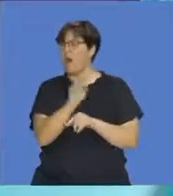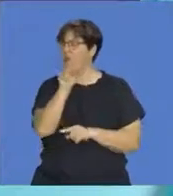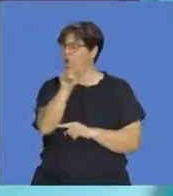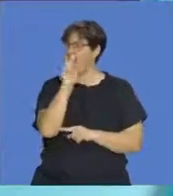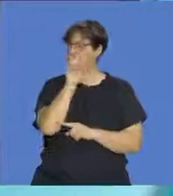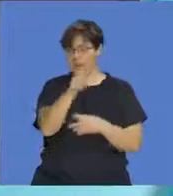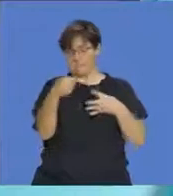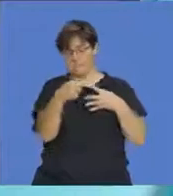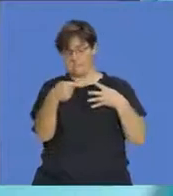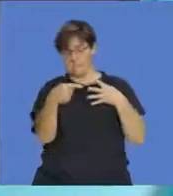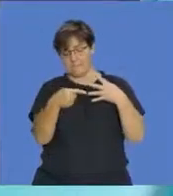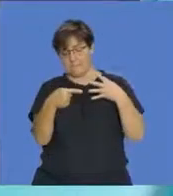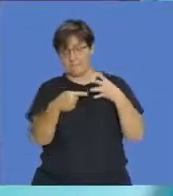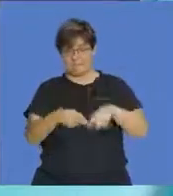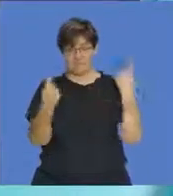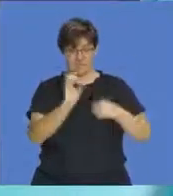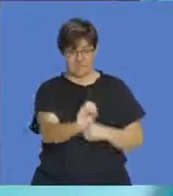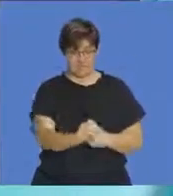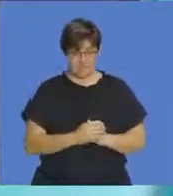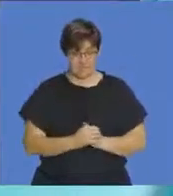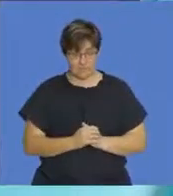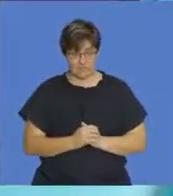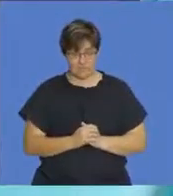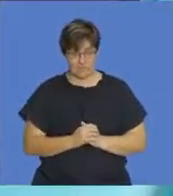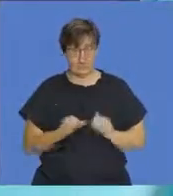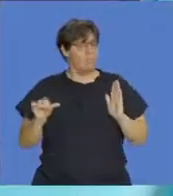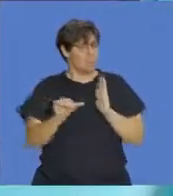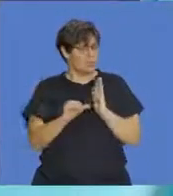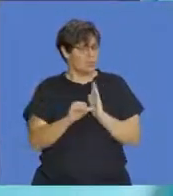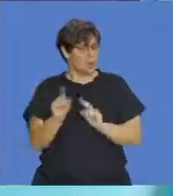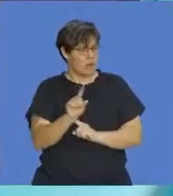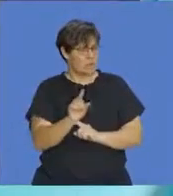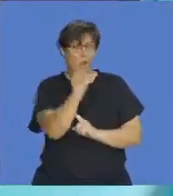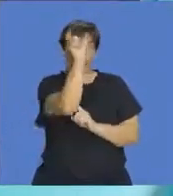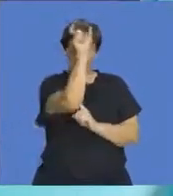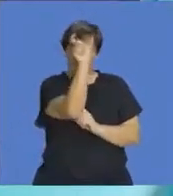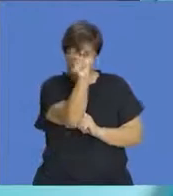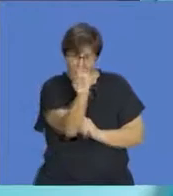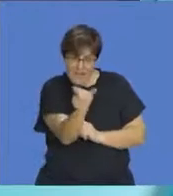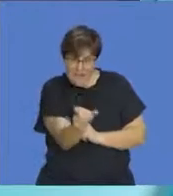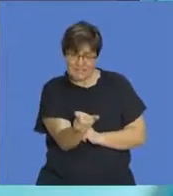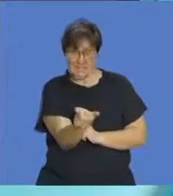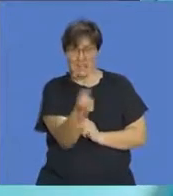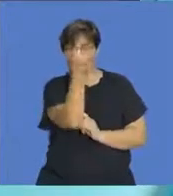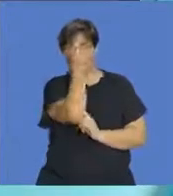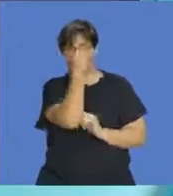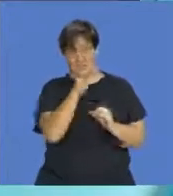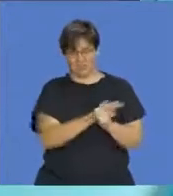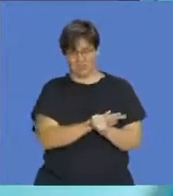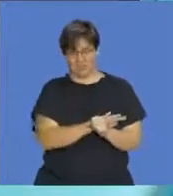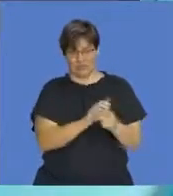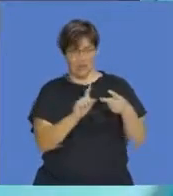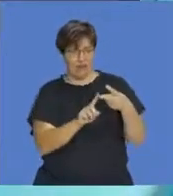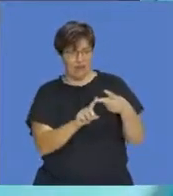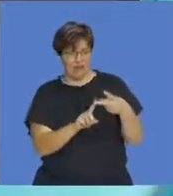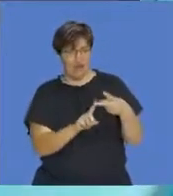there are different parts. But what's really important is that you get the terminology and you get the ideas that